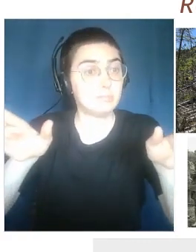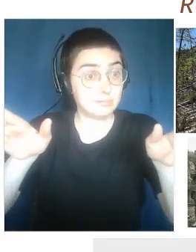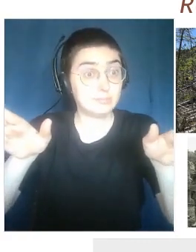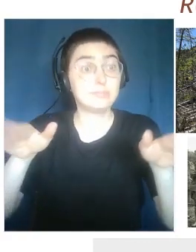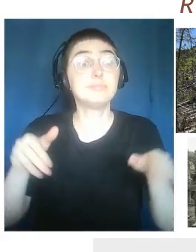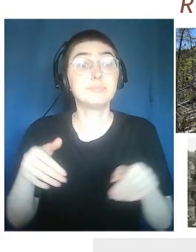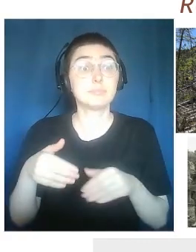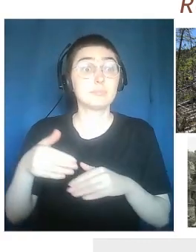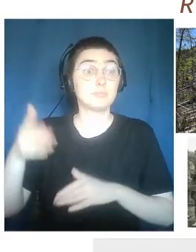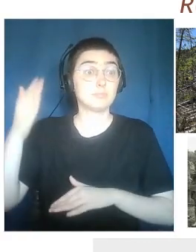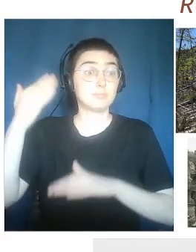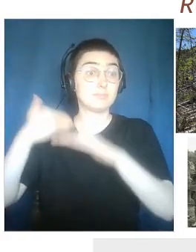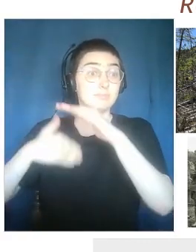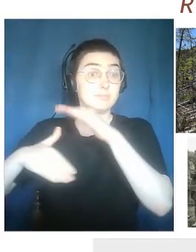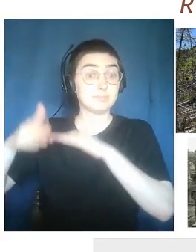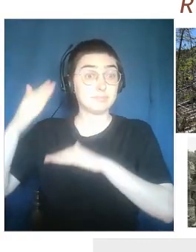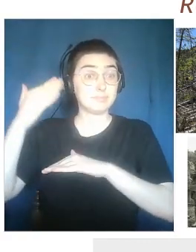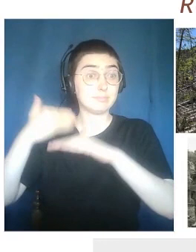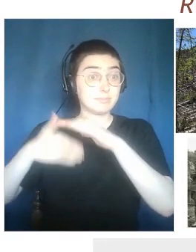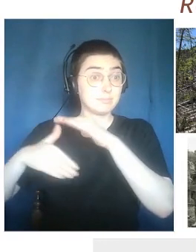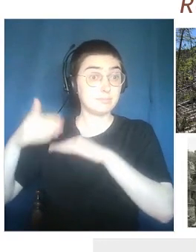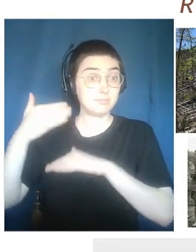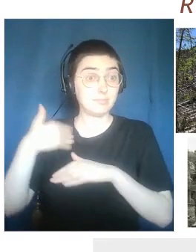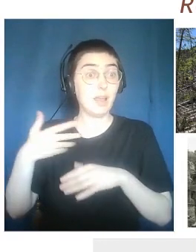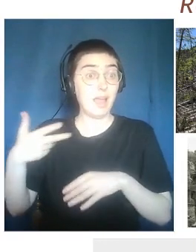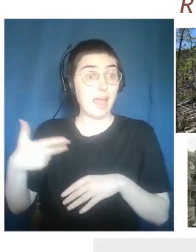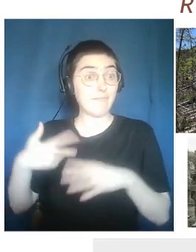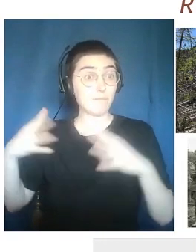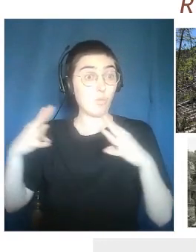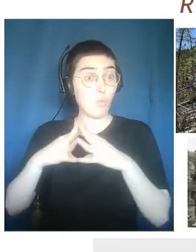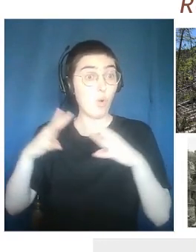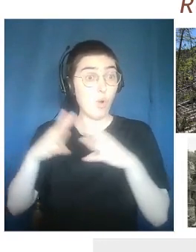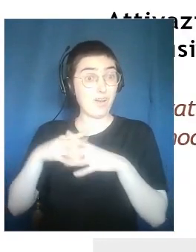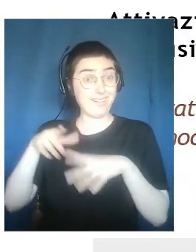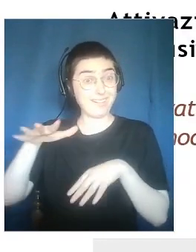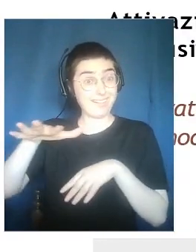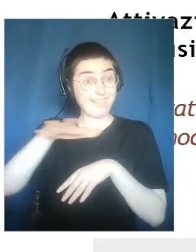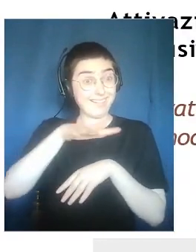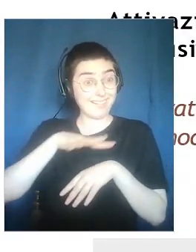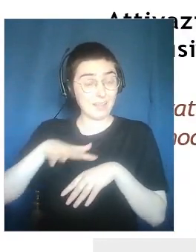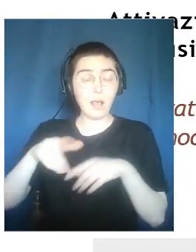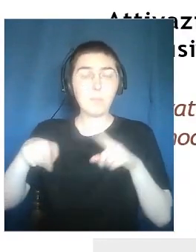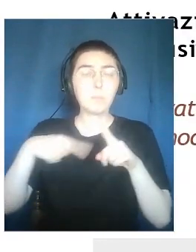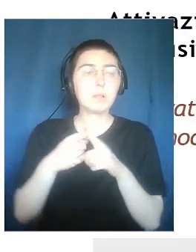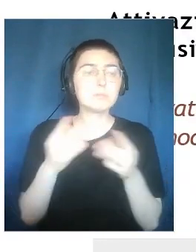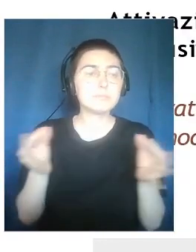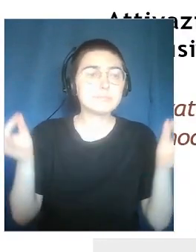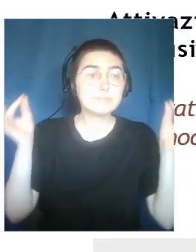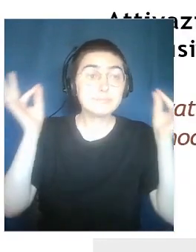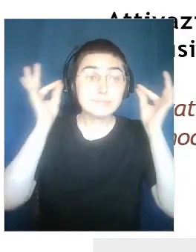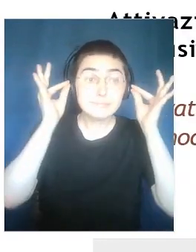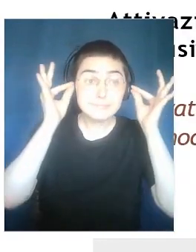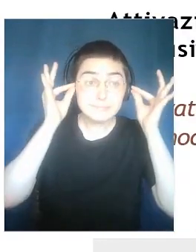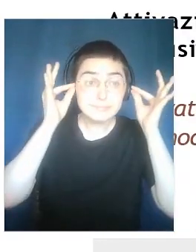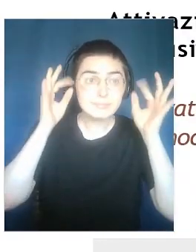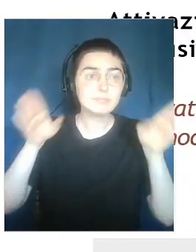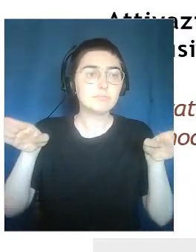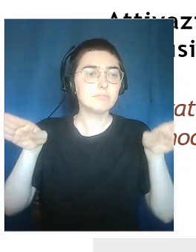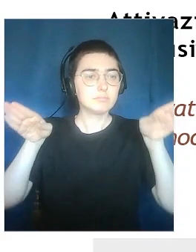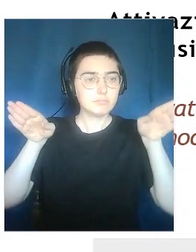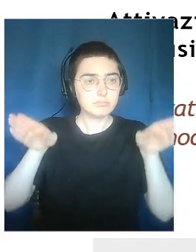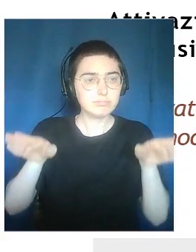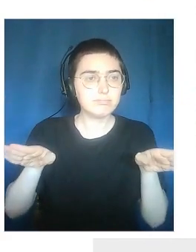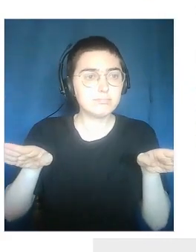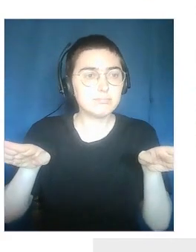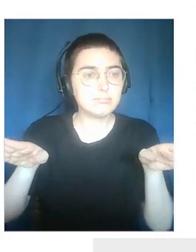with a look on the paraglider to the